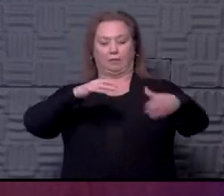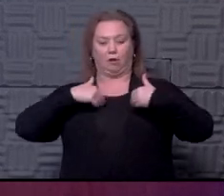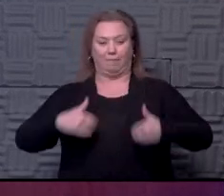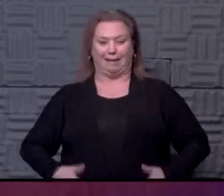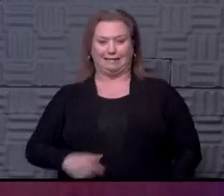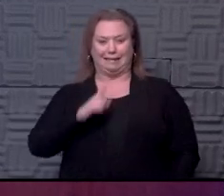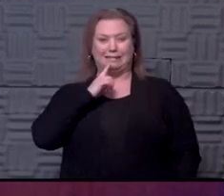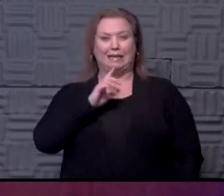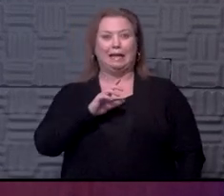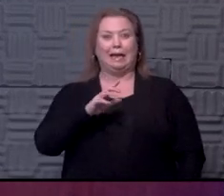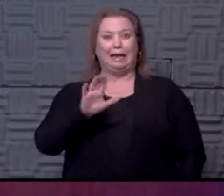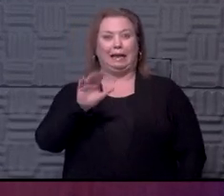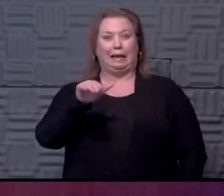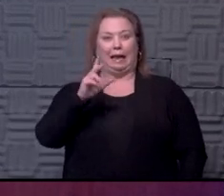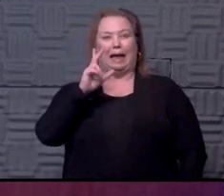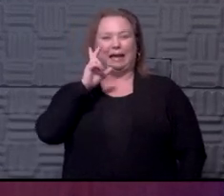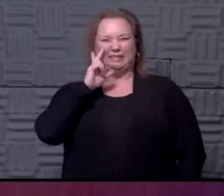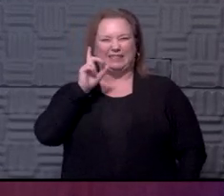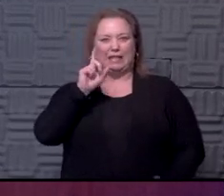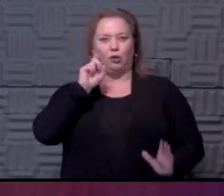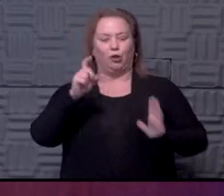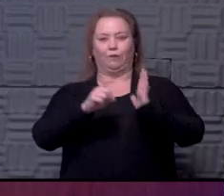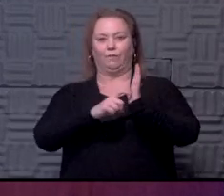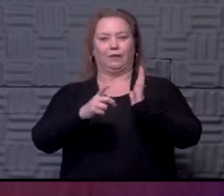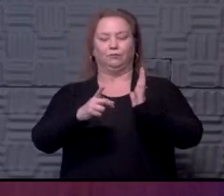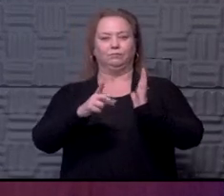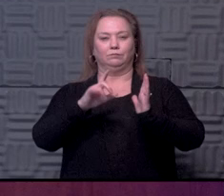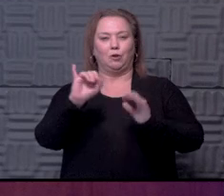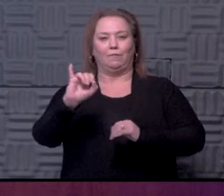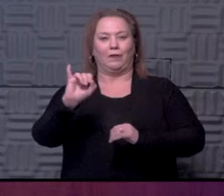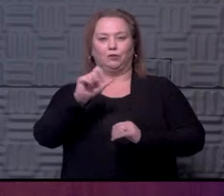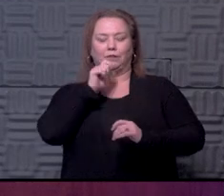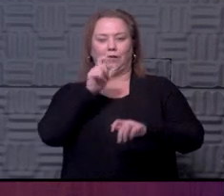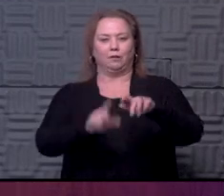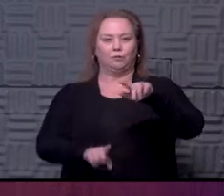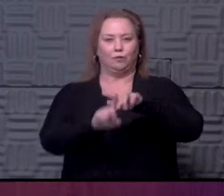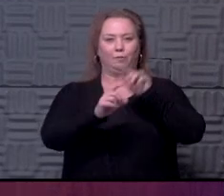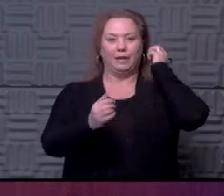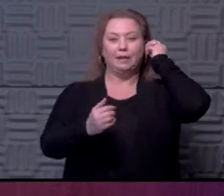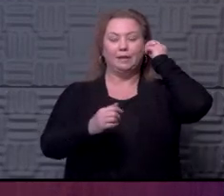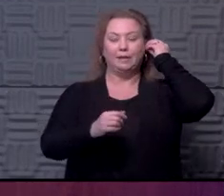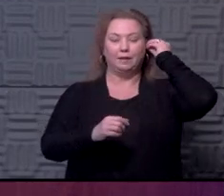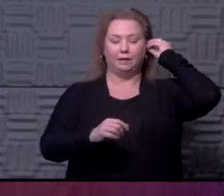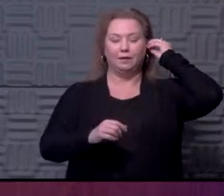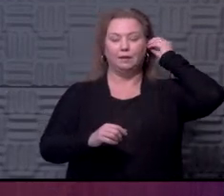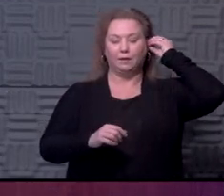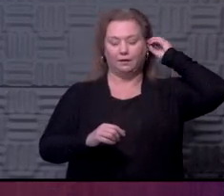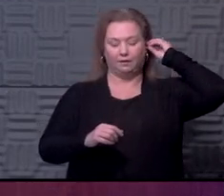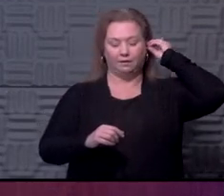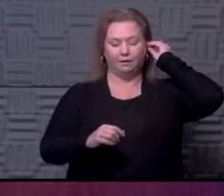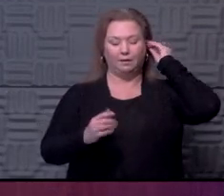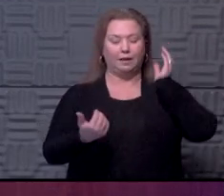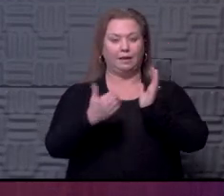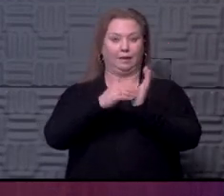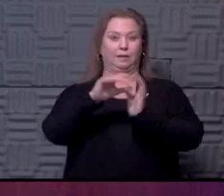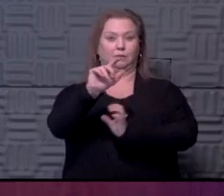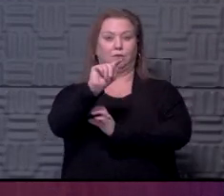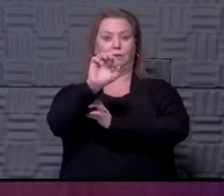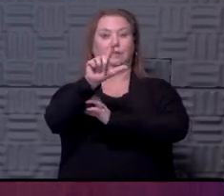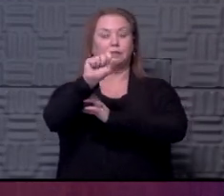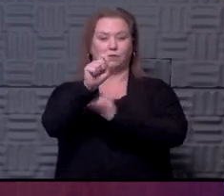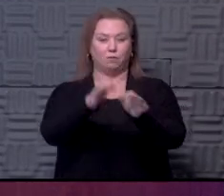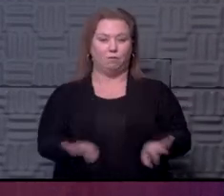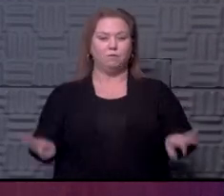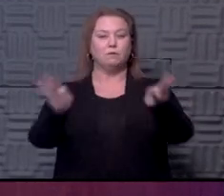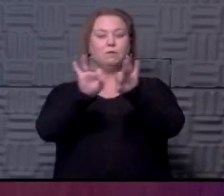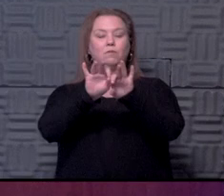body says, hey, I've seen you before and you're not going to infect me again. And those things all play together. And so, yes, T cells play an important